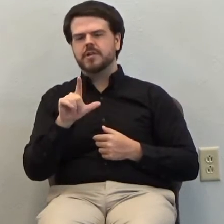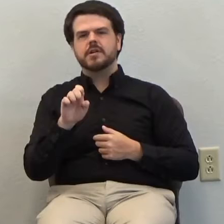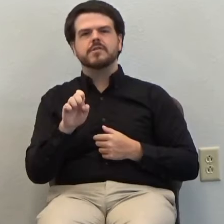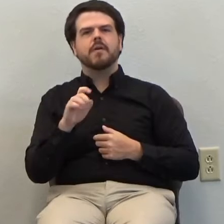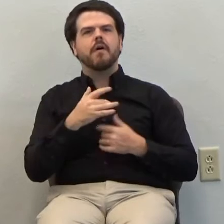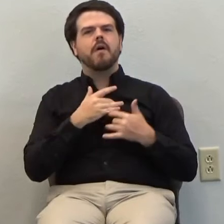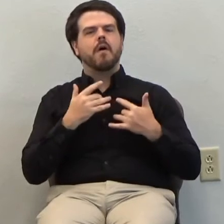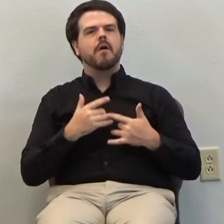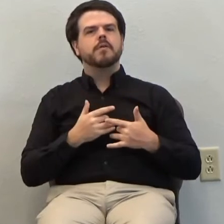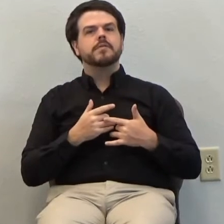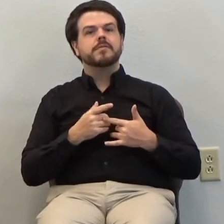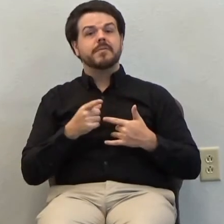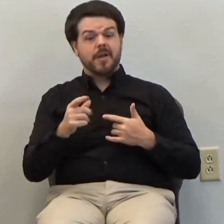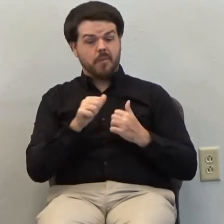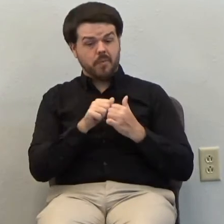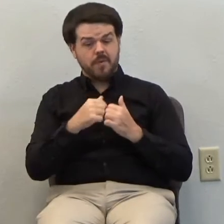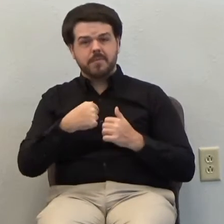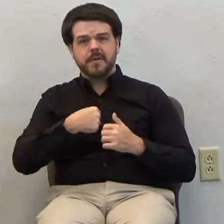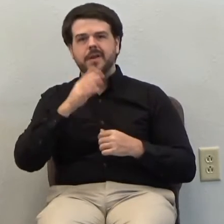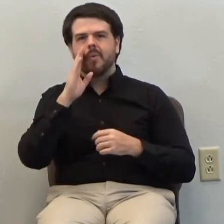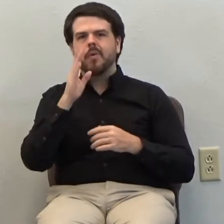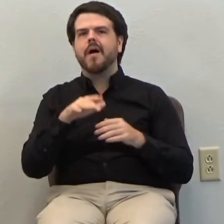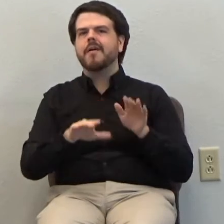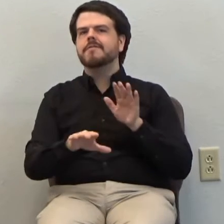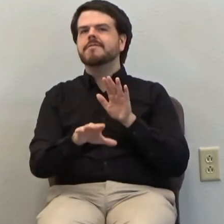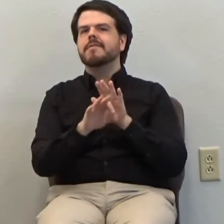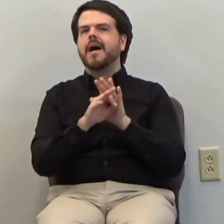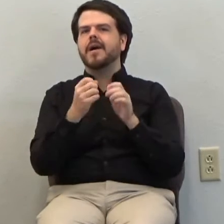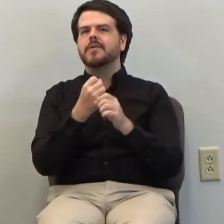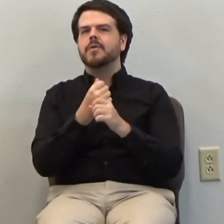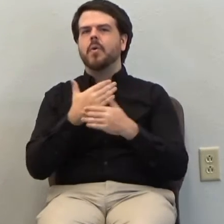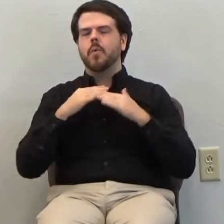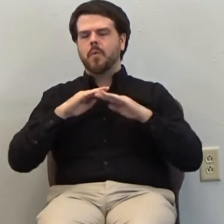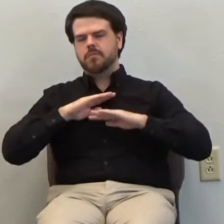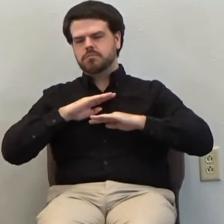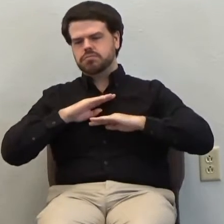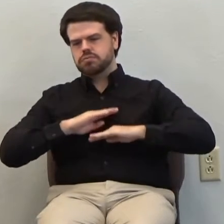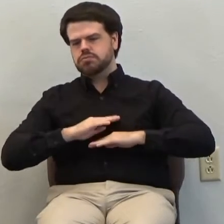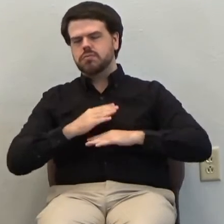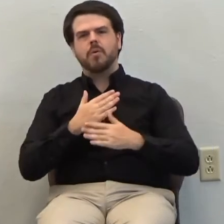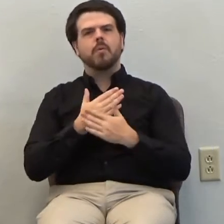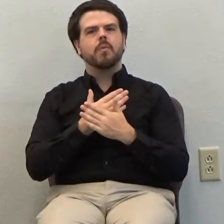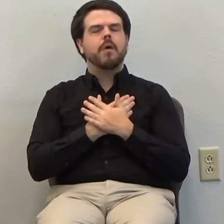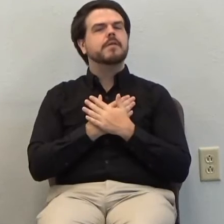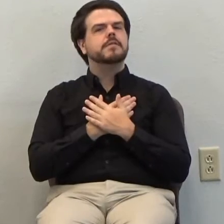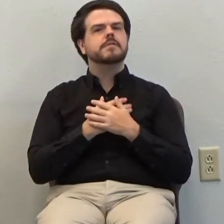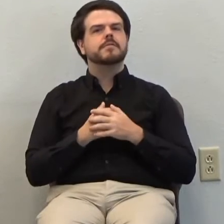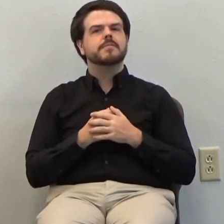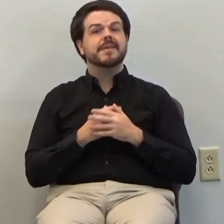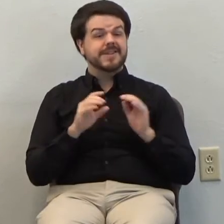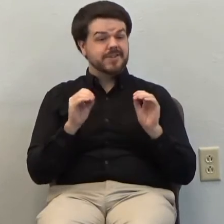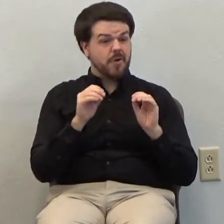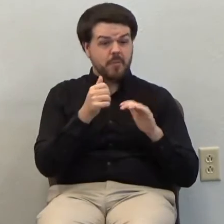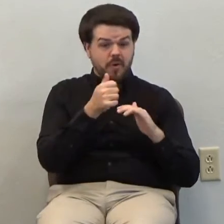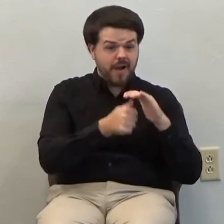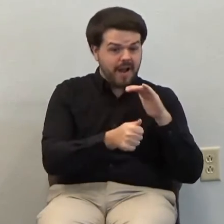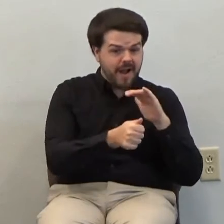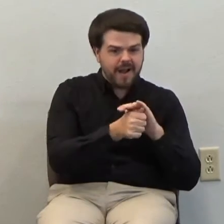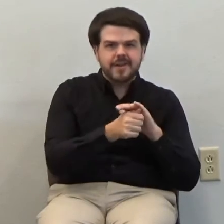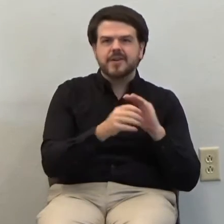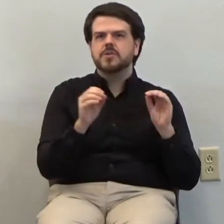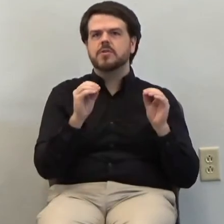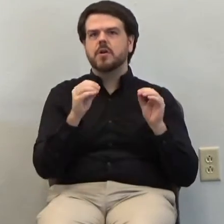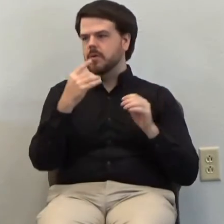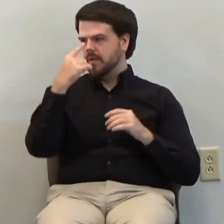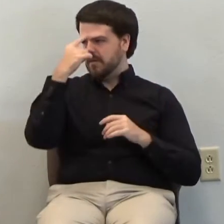your souls. No more hiding. No more pretending. No more insecurity that comes from knowing that you really